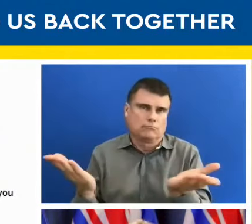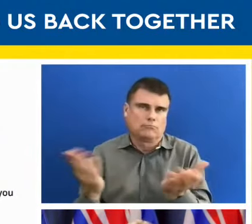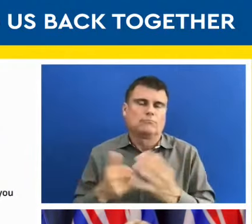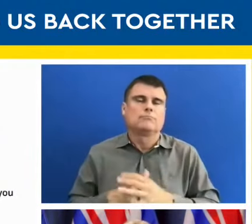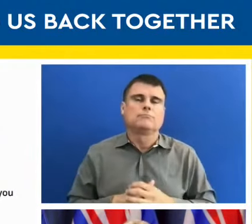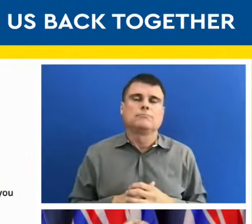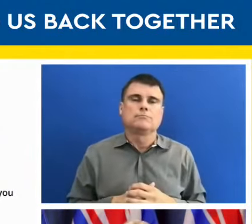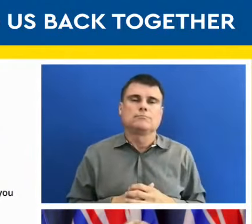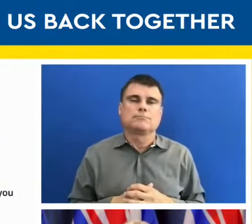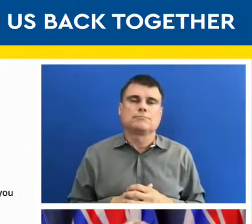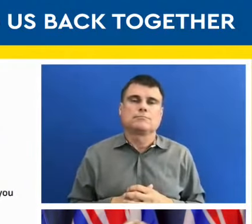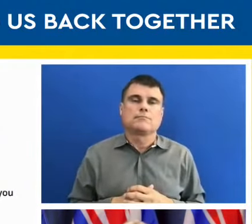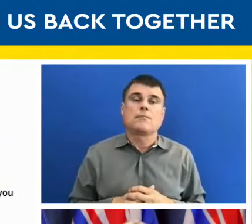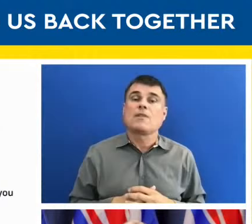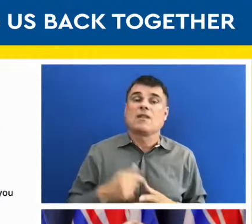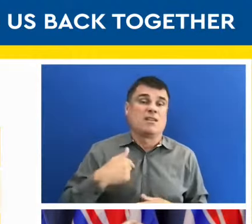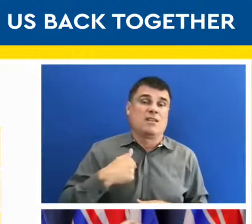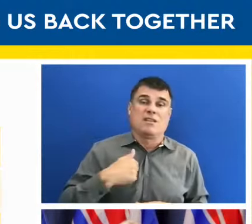cleaning our hands.